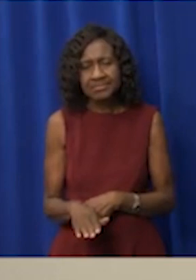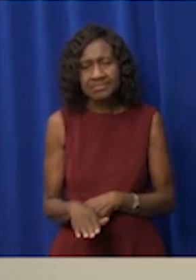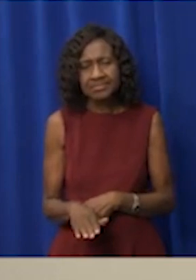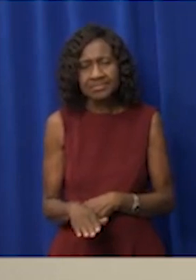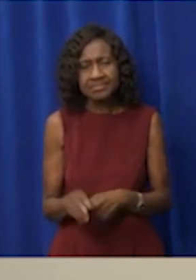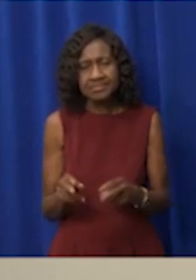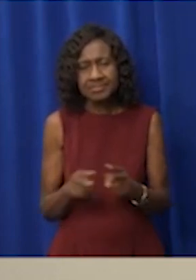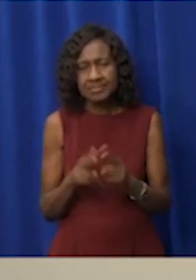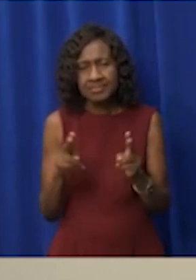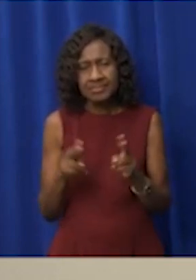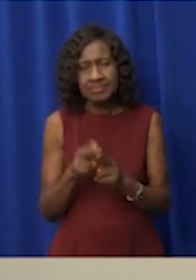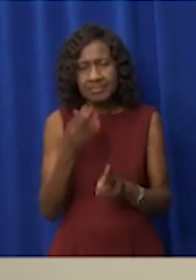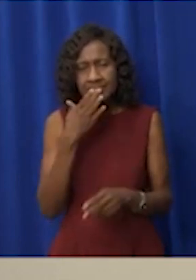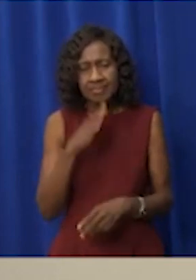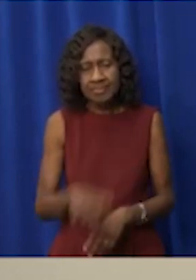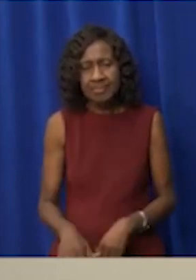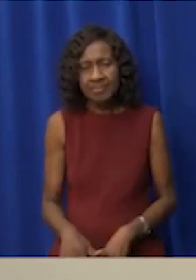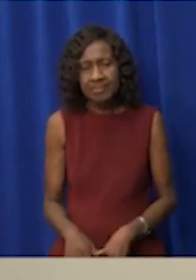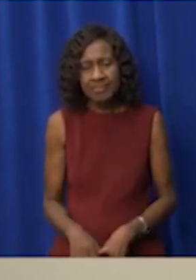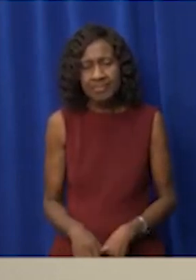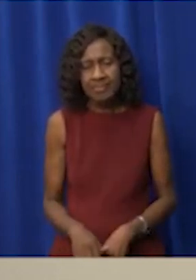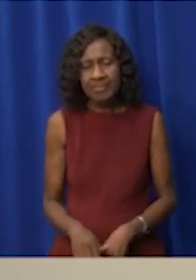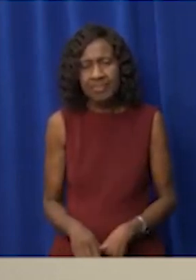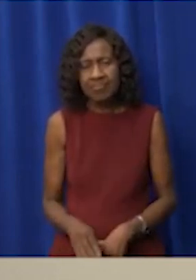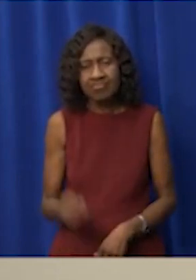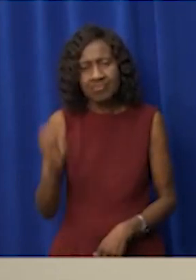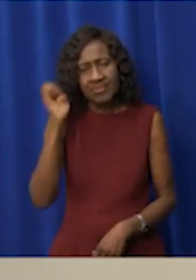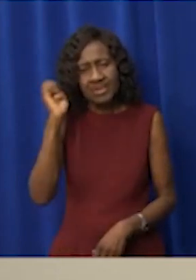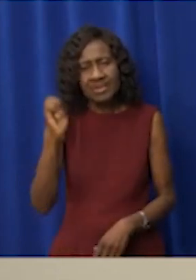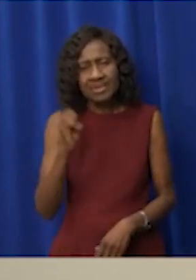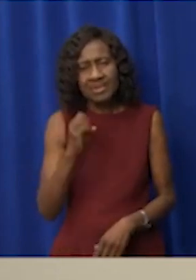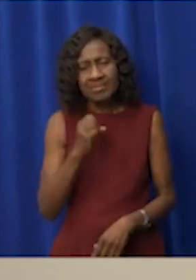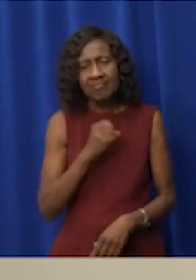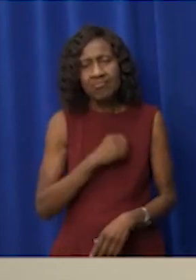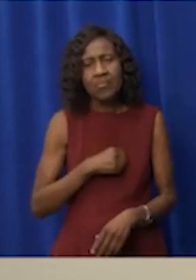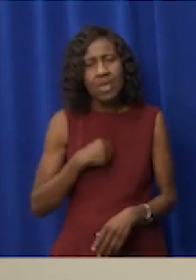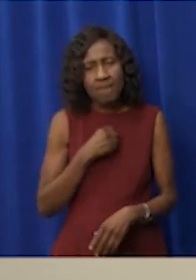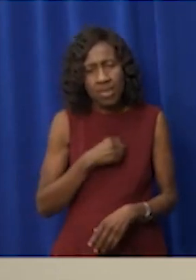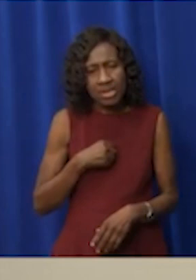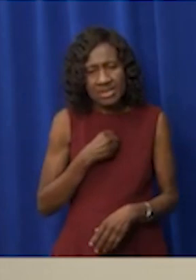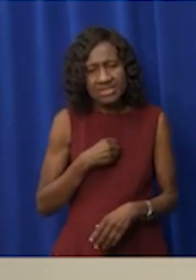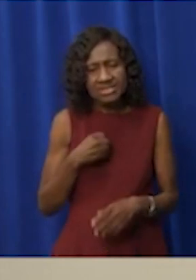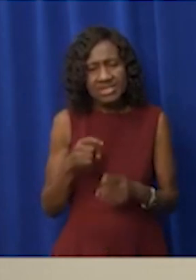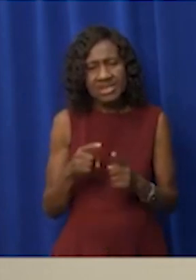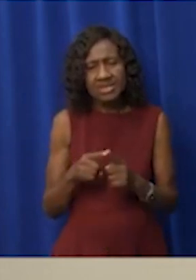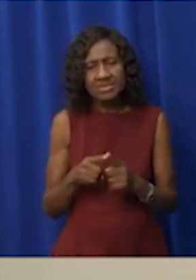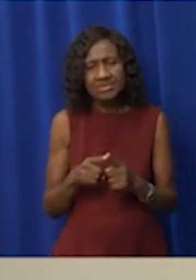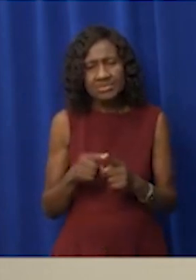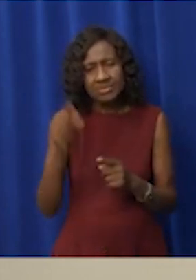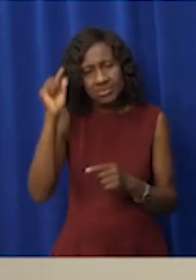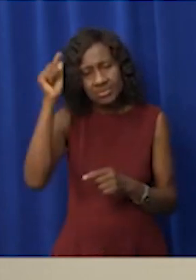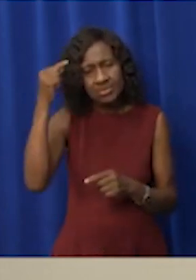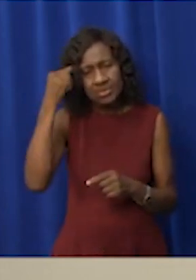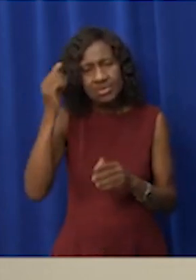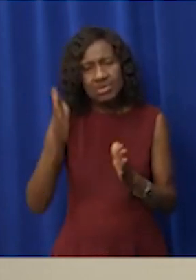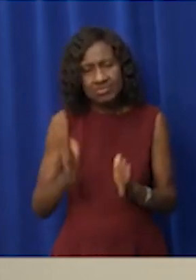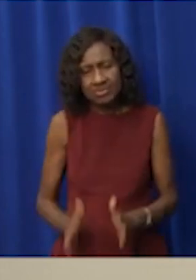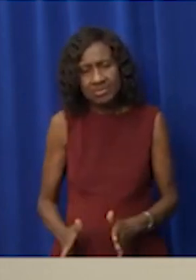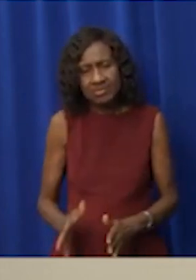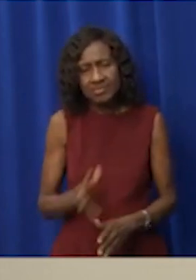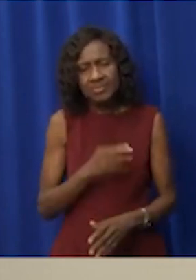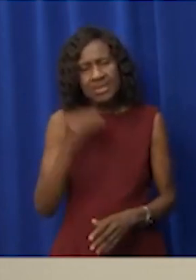And I've already apologized to the governor on behalf of our people, and I know many people have as well.